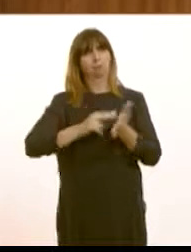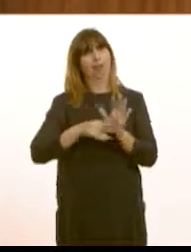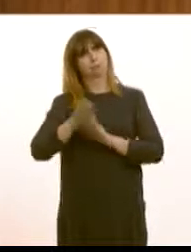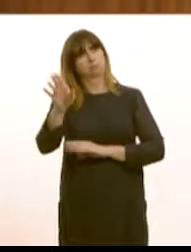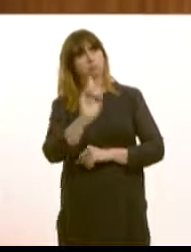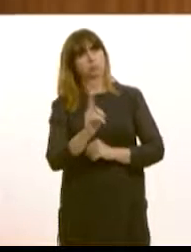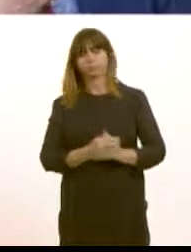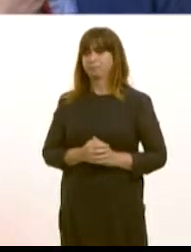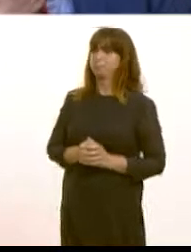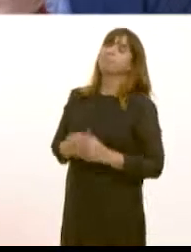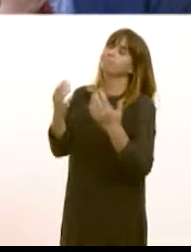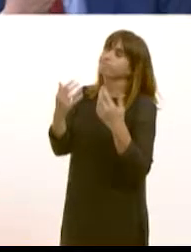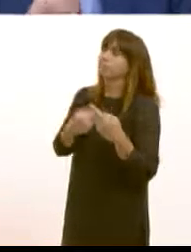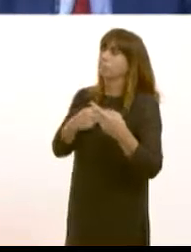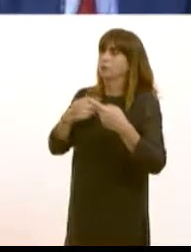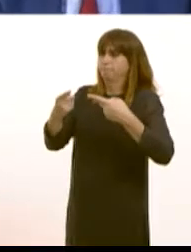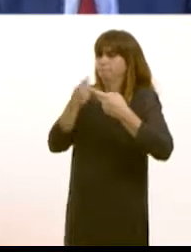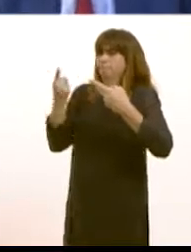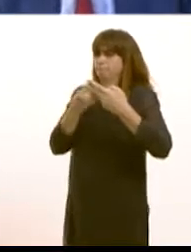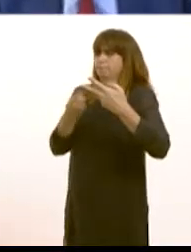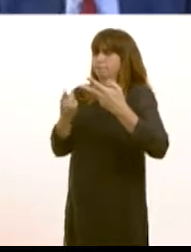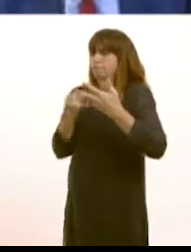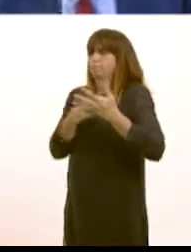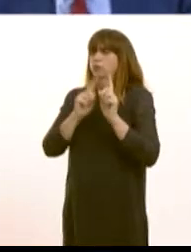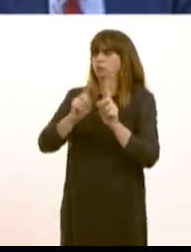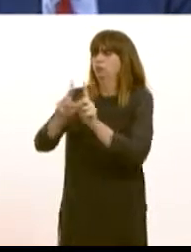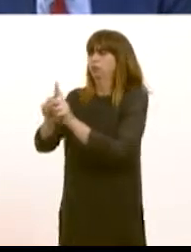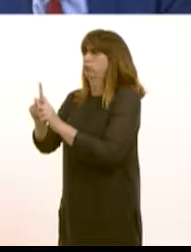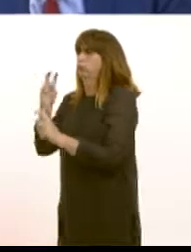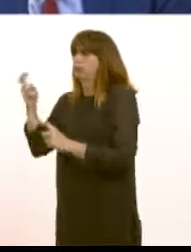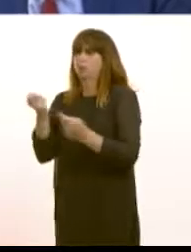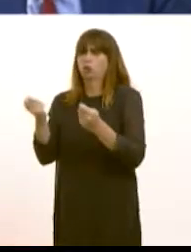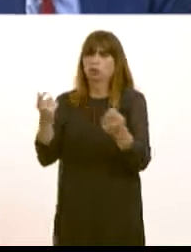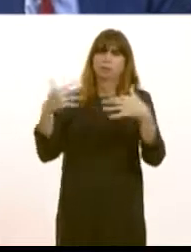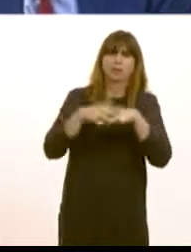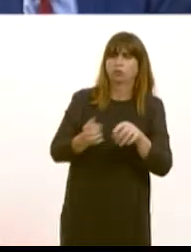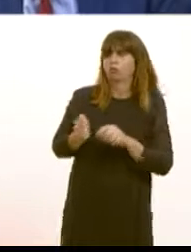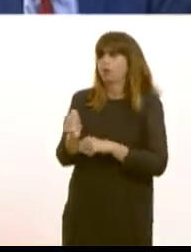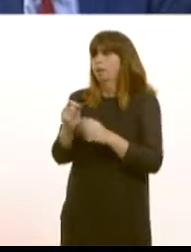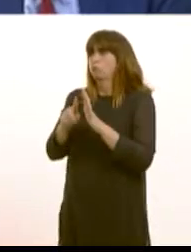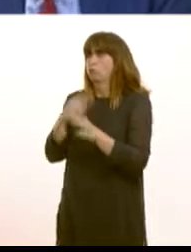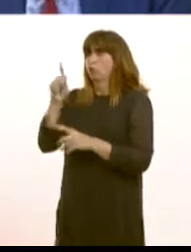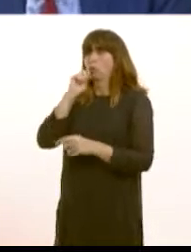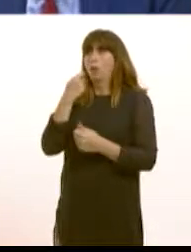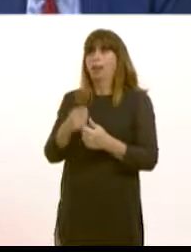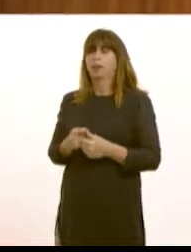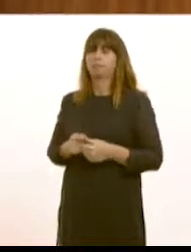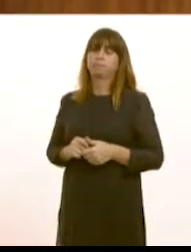we're taking a number of actions to improve all modes of transport provision in the north and the planned metro North Wales project will bring further improvement